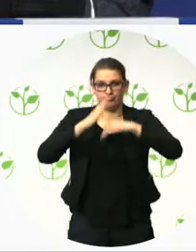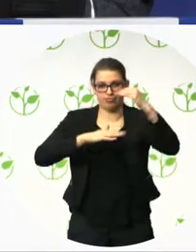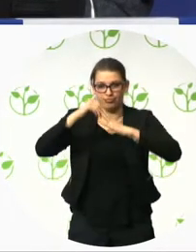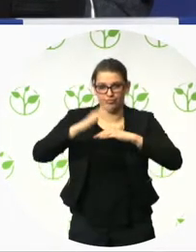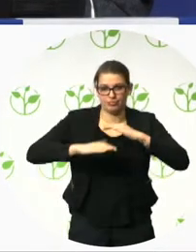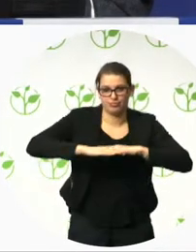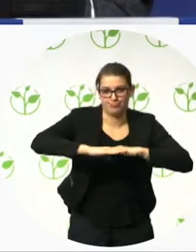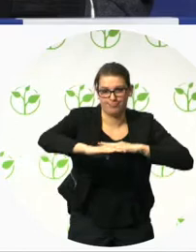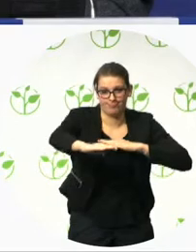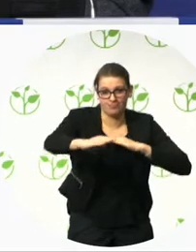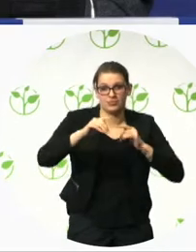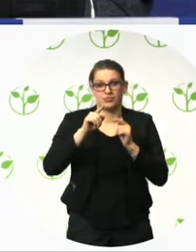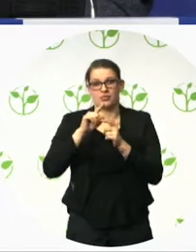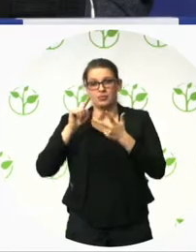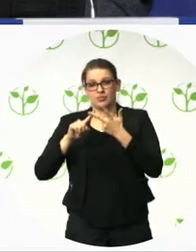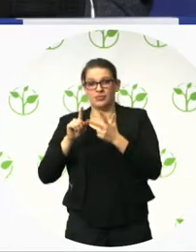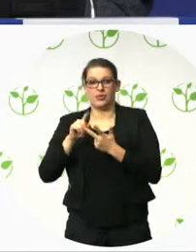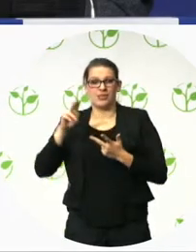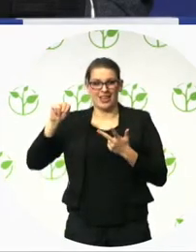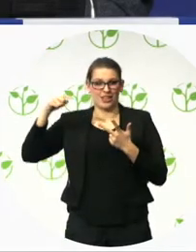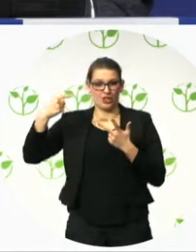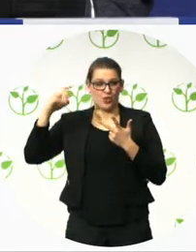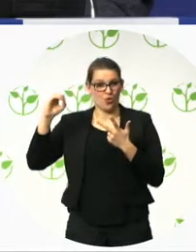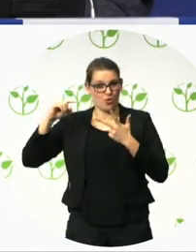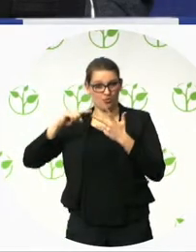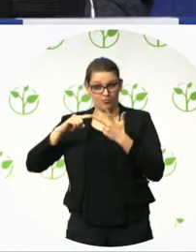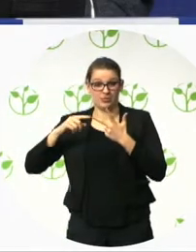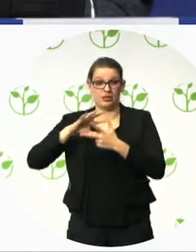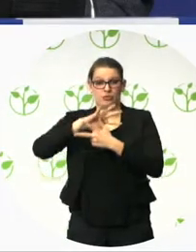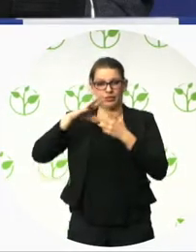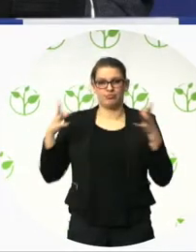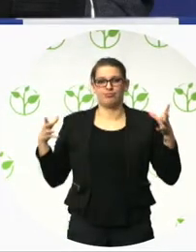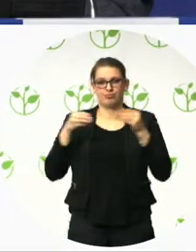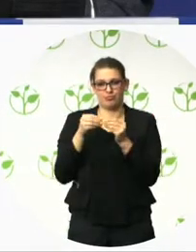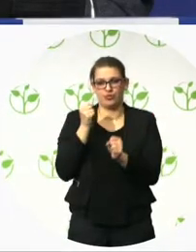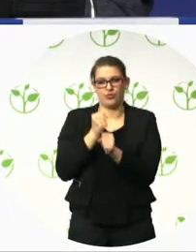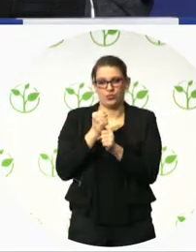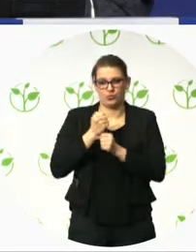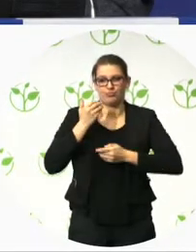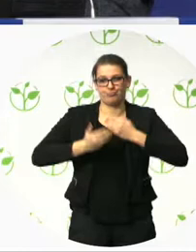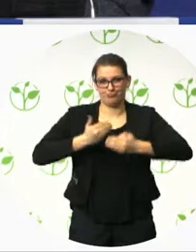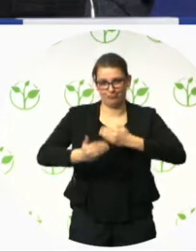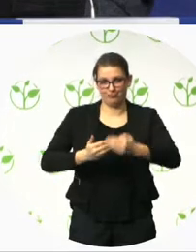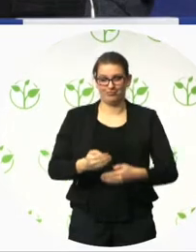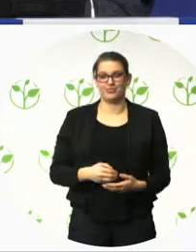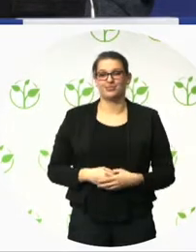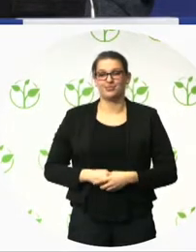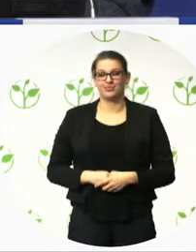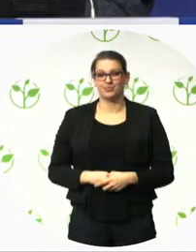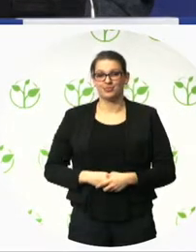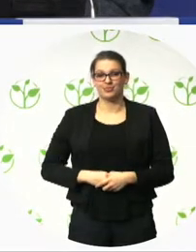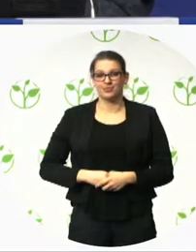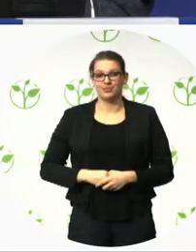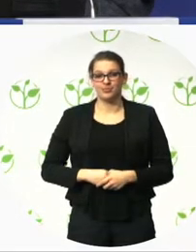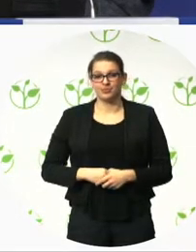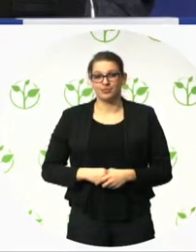is an NGO for walkers in the nature. We cooperate with all 18 municipalities and this is an